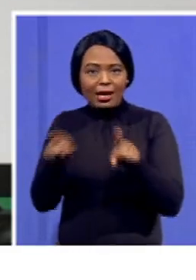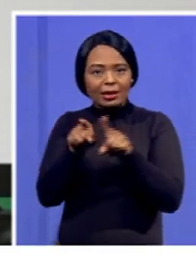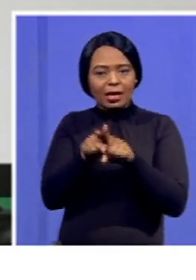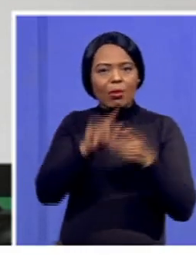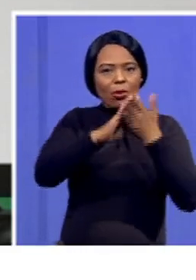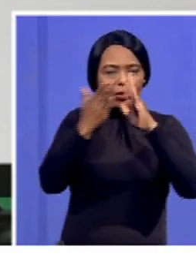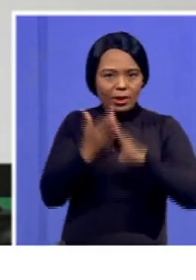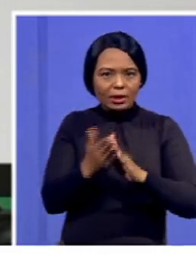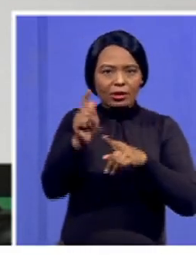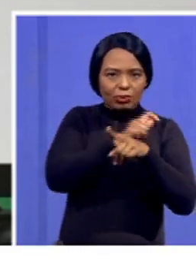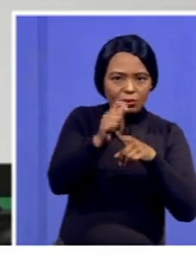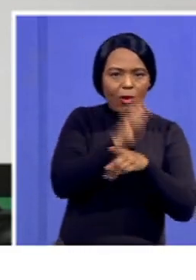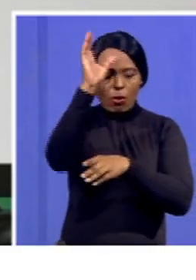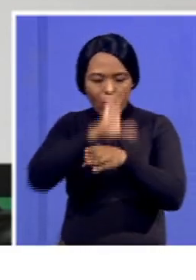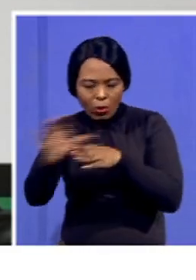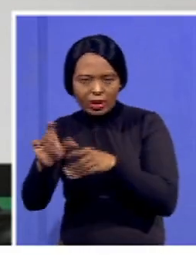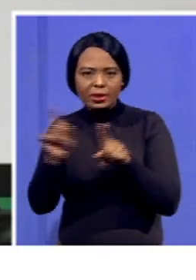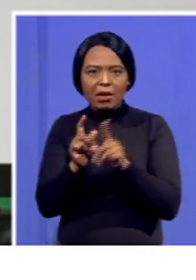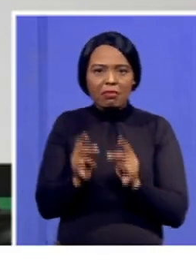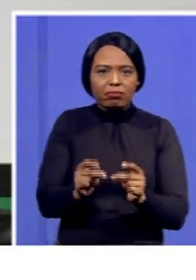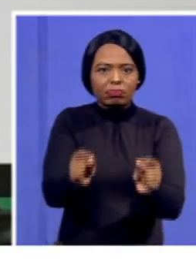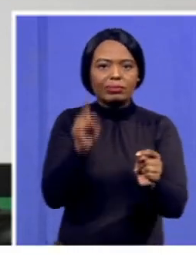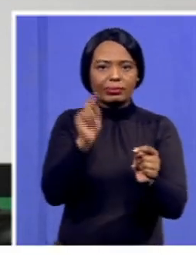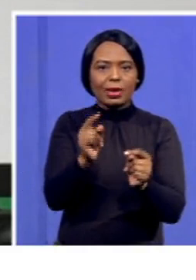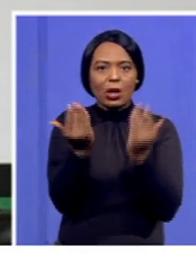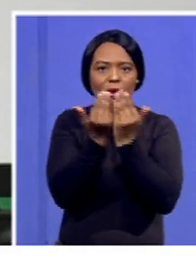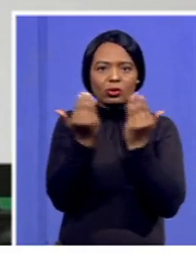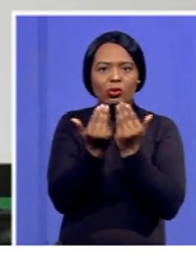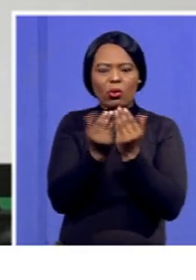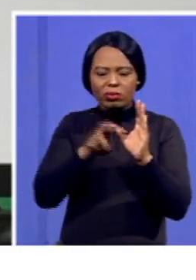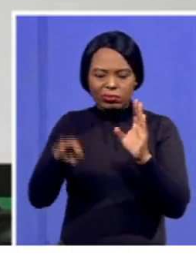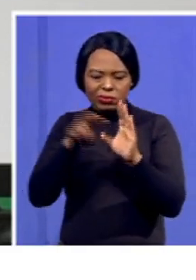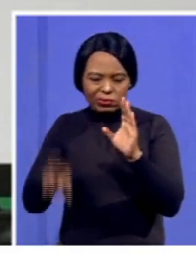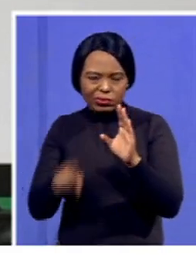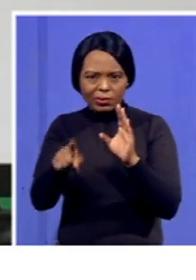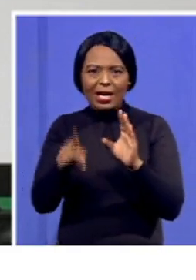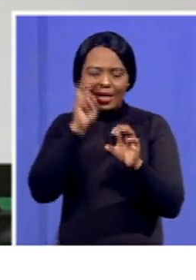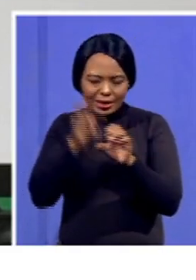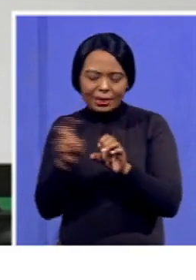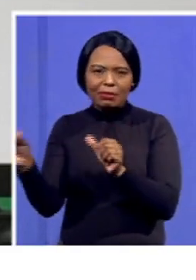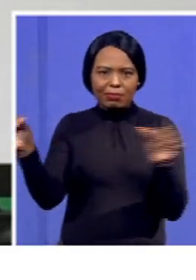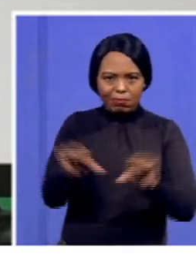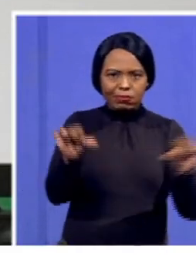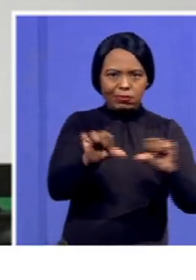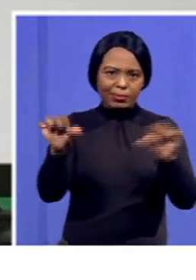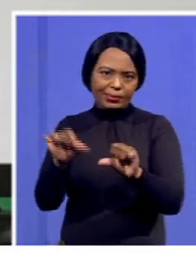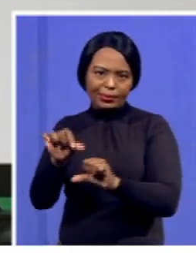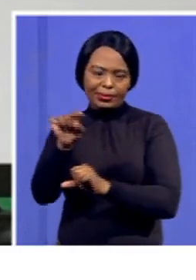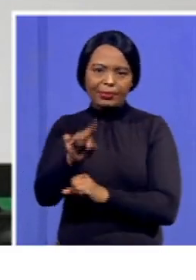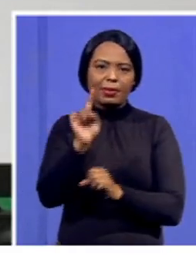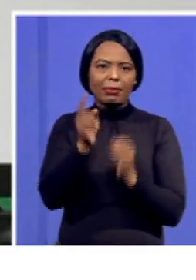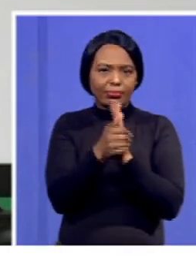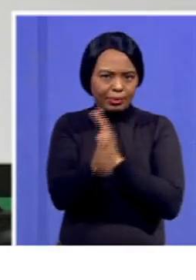education and training colleges and a radical reduction of the school dropout is needed. But more work has been done by the education